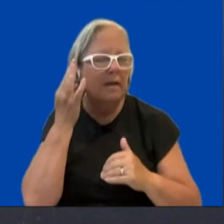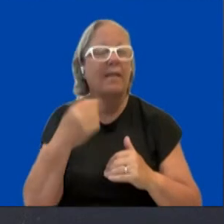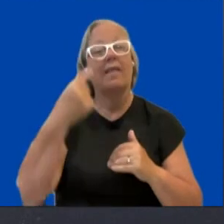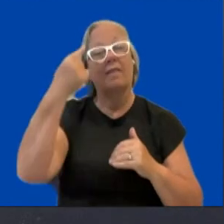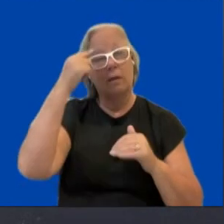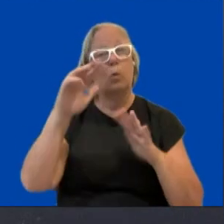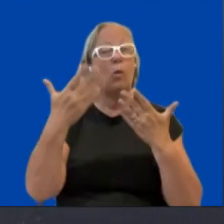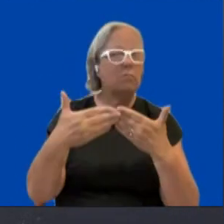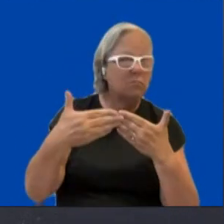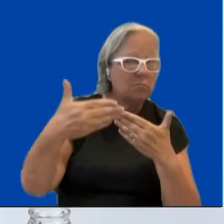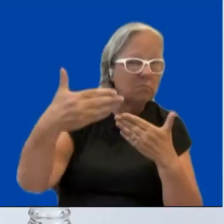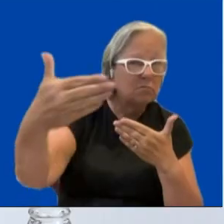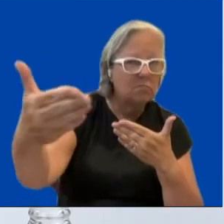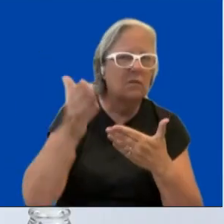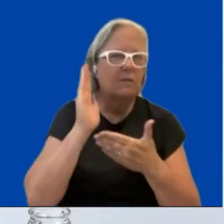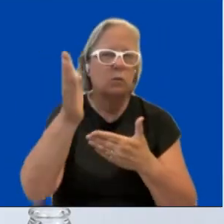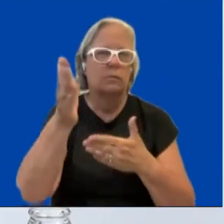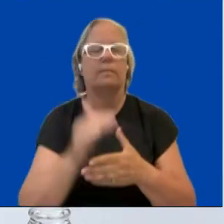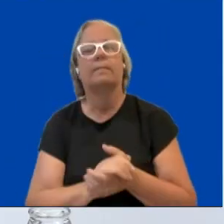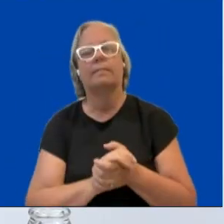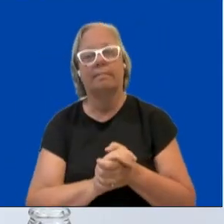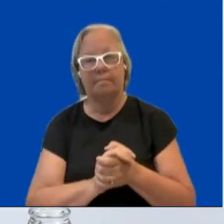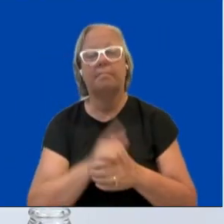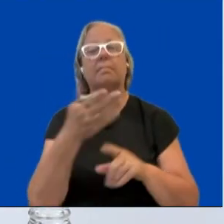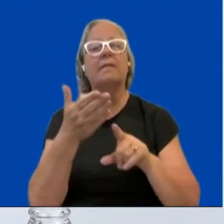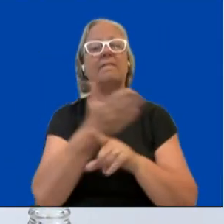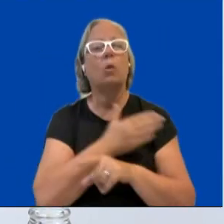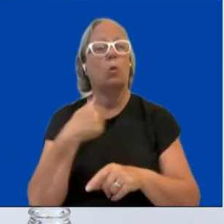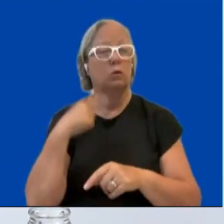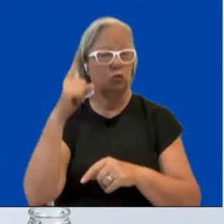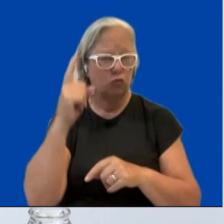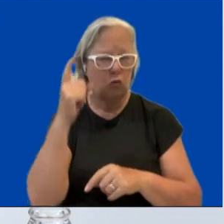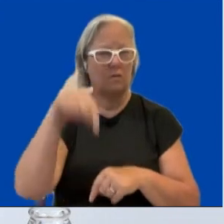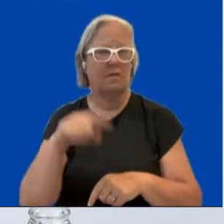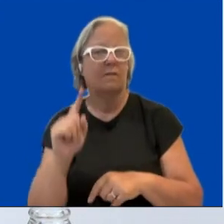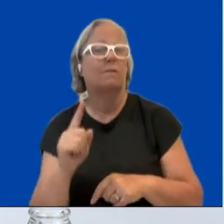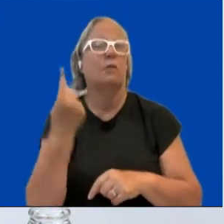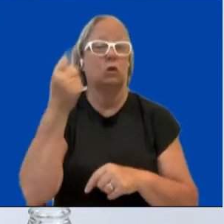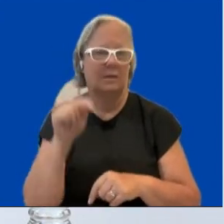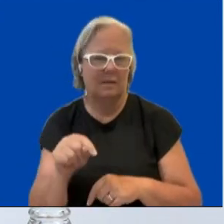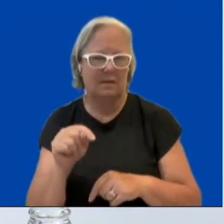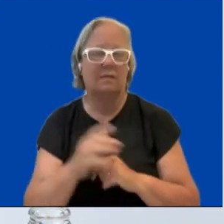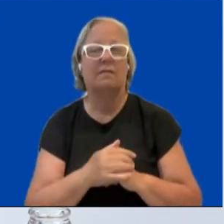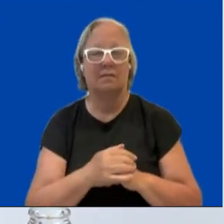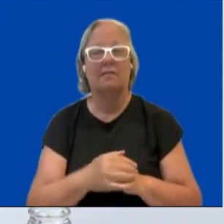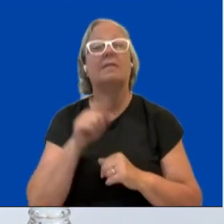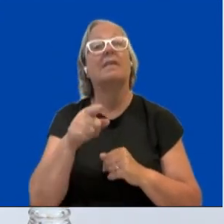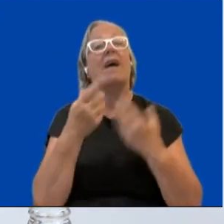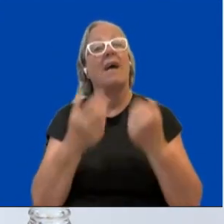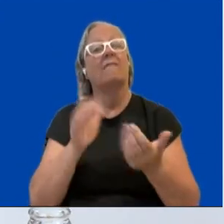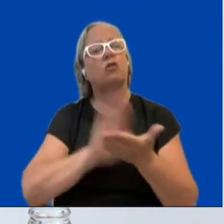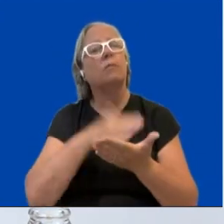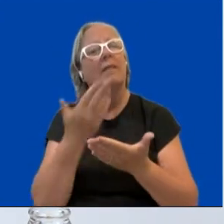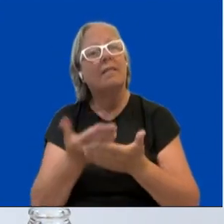please let me remind you that the interpretation in the international sign language is